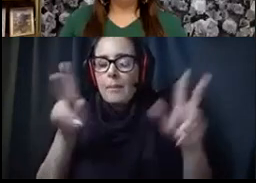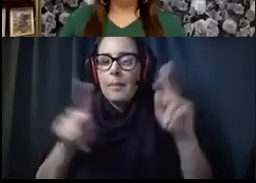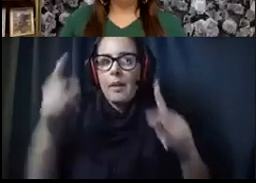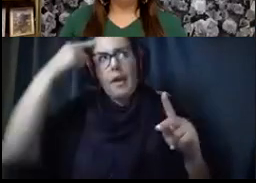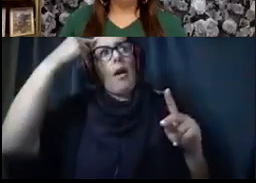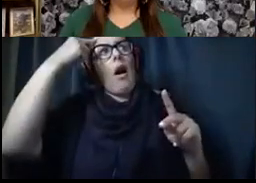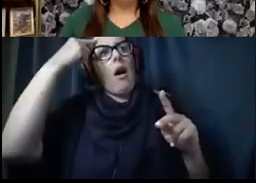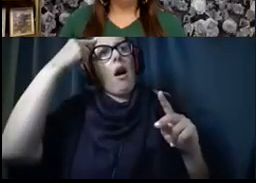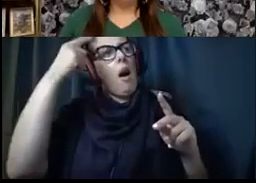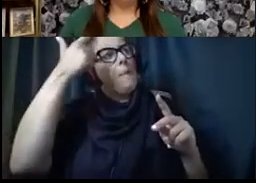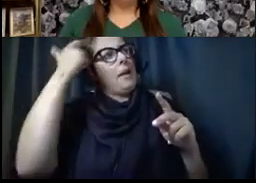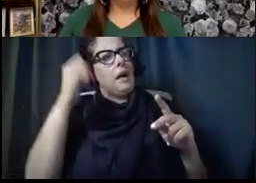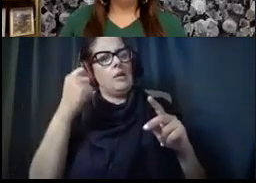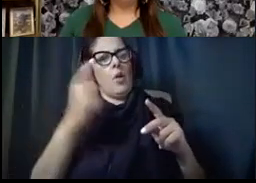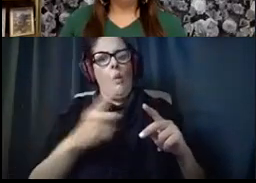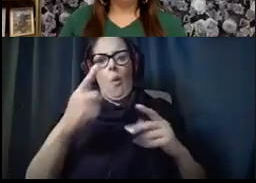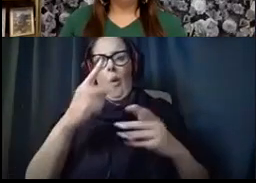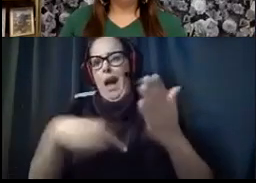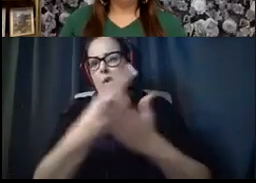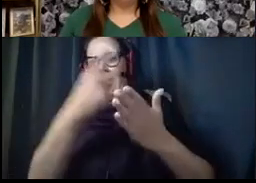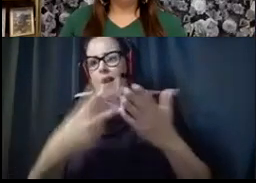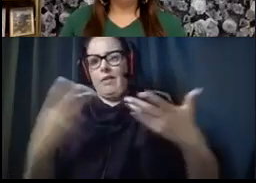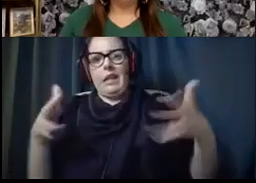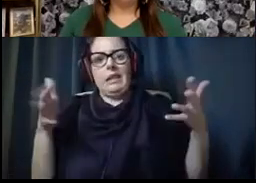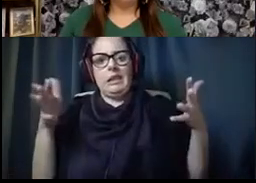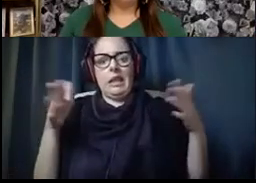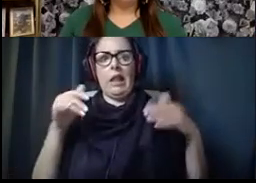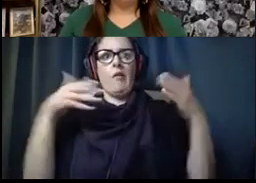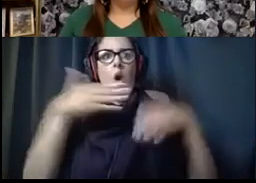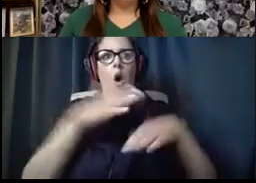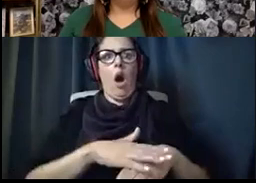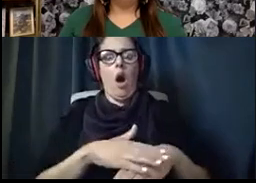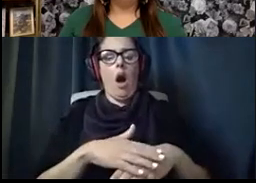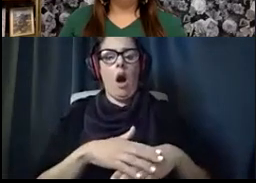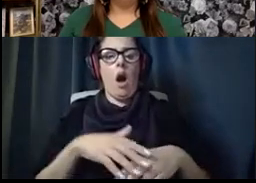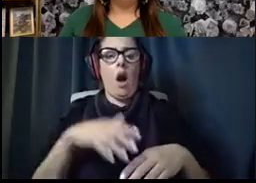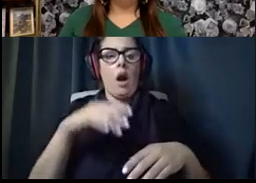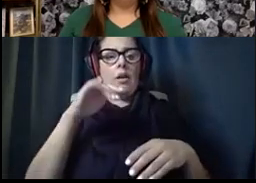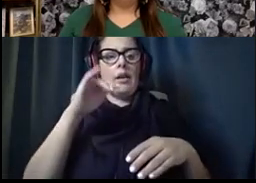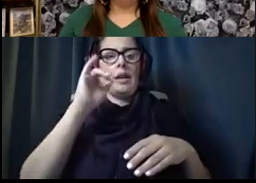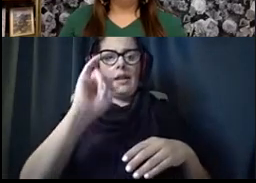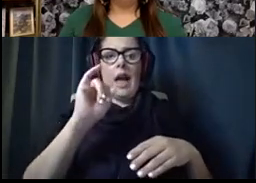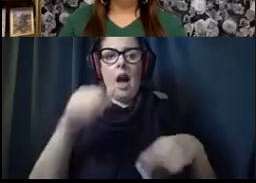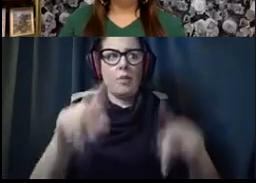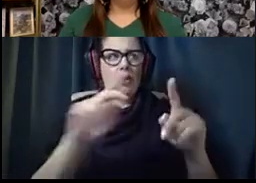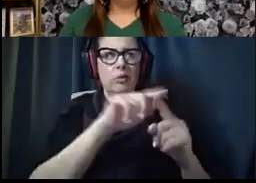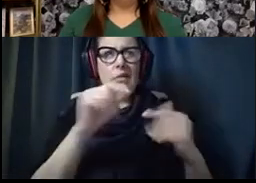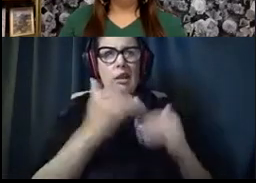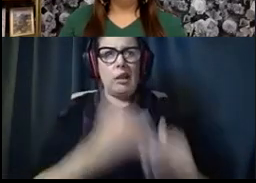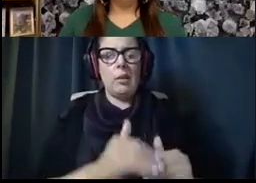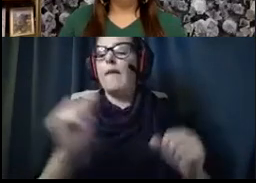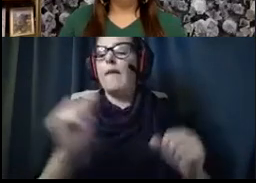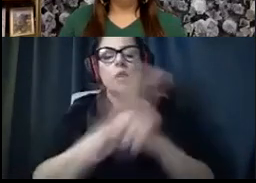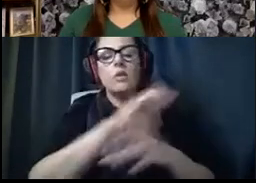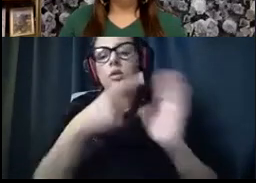think that because of the one and a half hour that we had today that focused on, you know, real discrete opportunities, it is not a full reflection